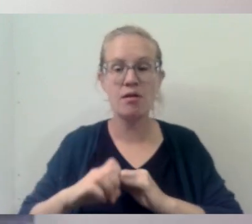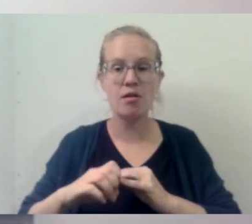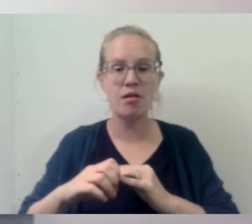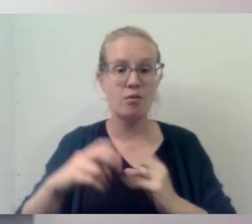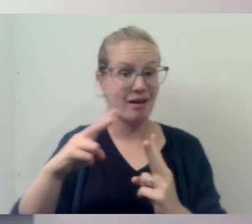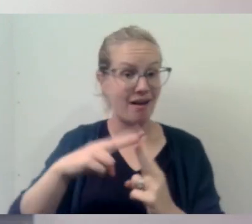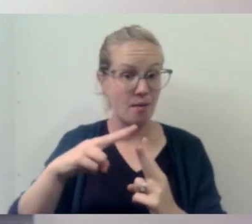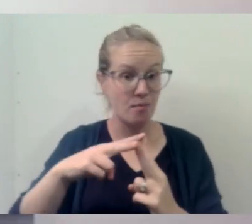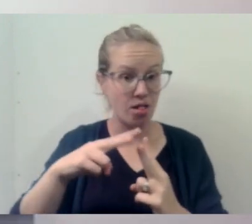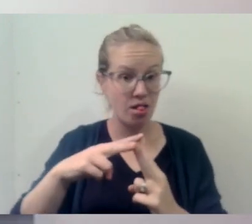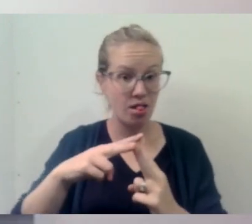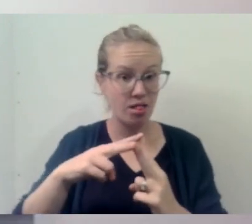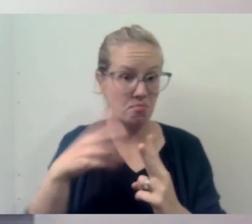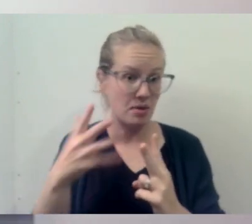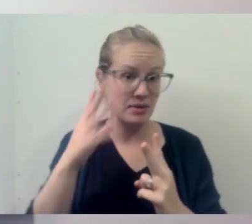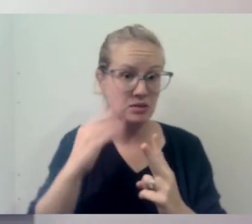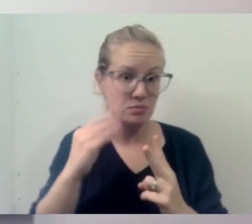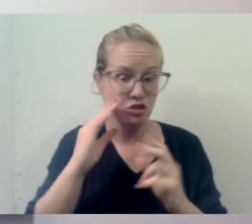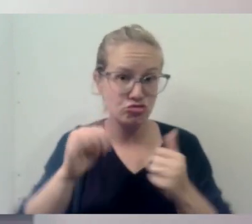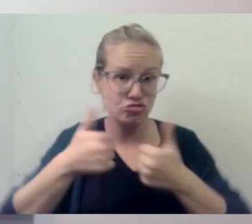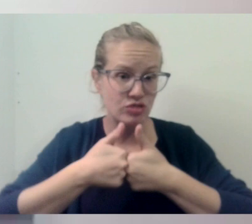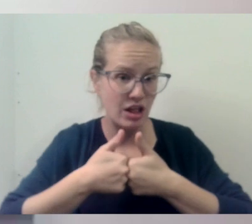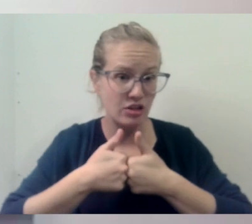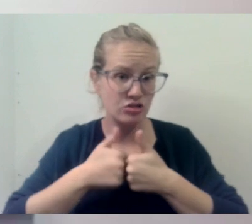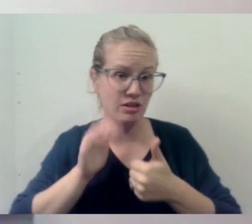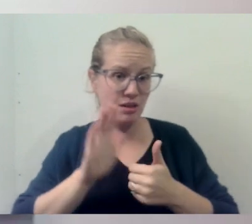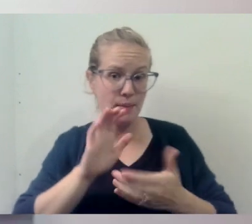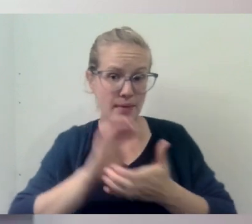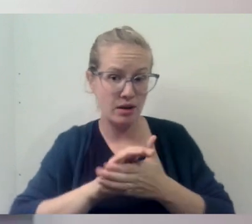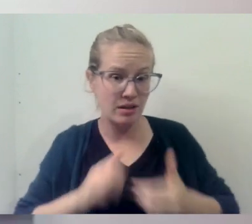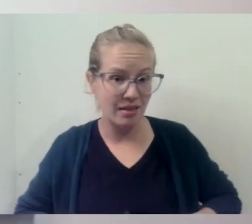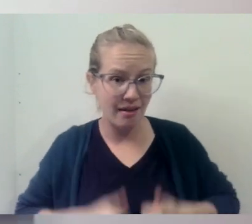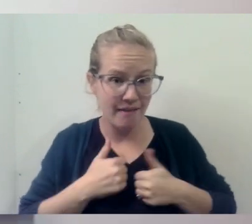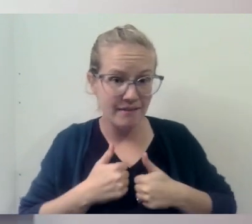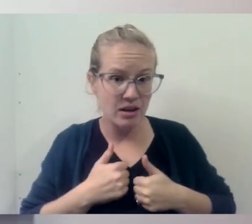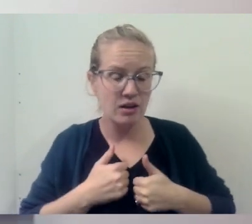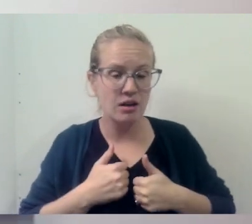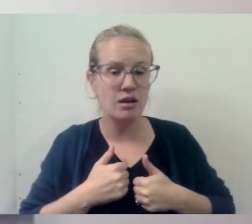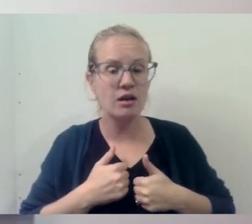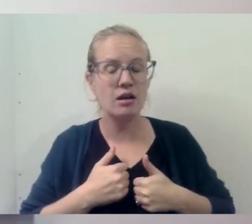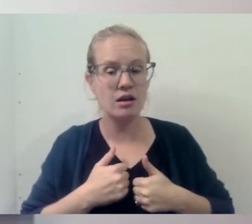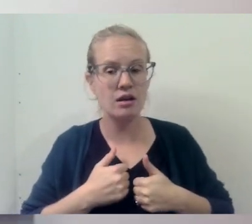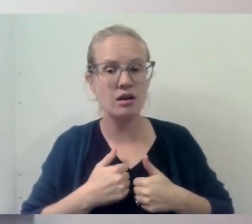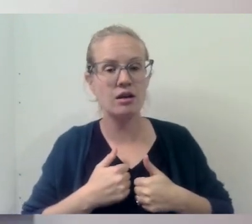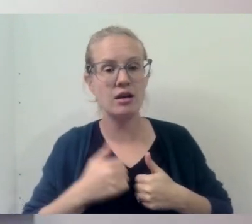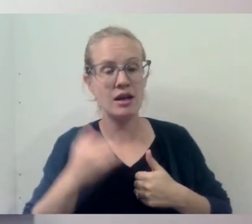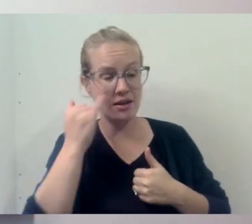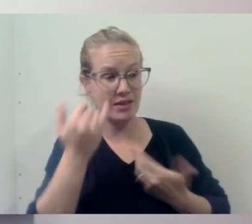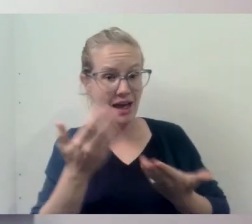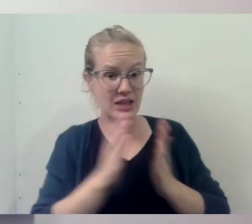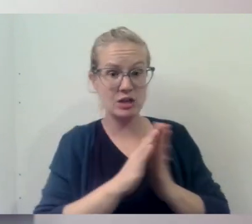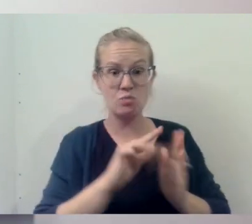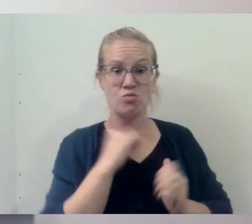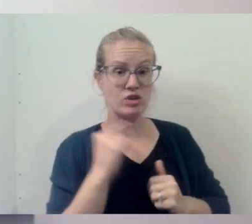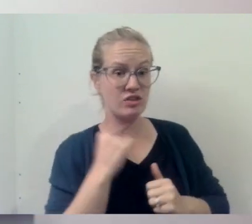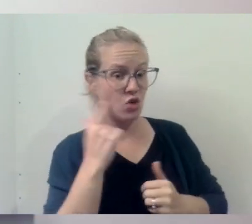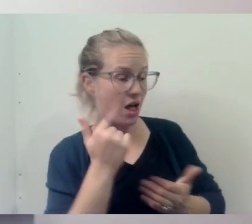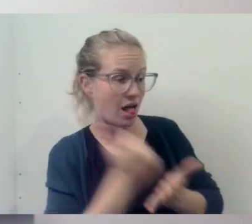who may be experiencing some challenges in their marriage life approach a priest to help them,